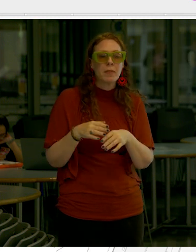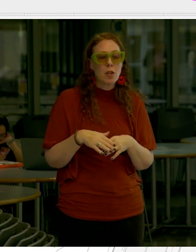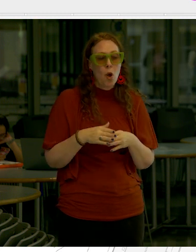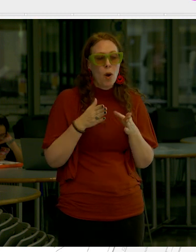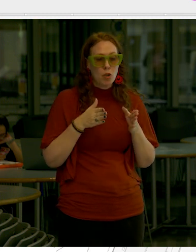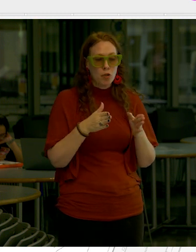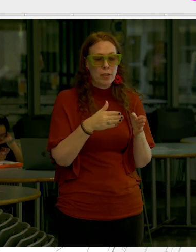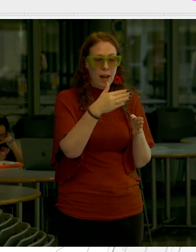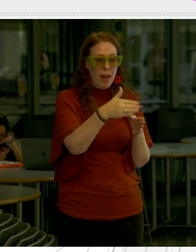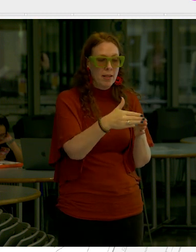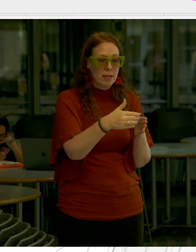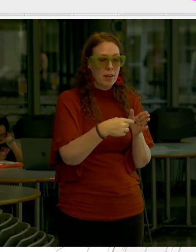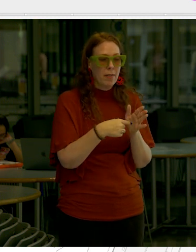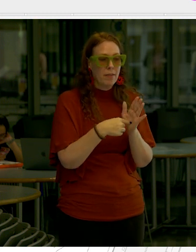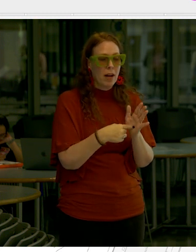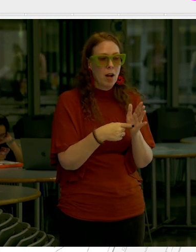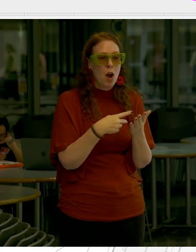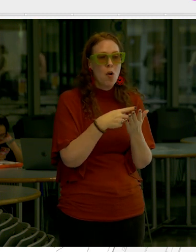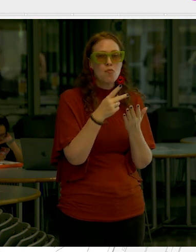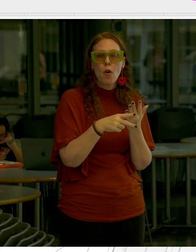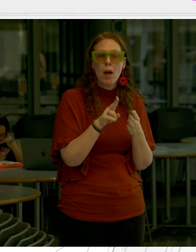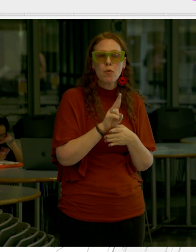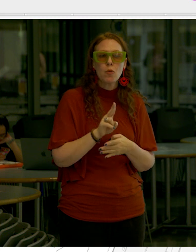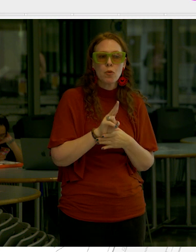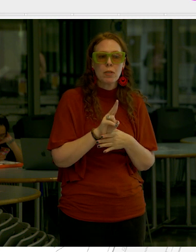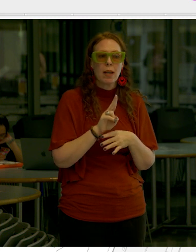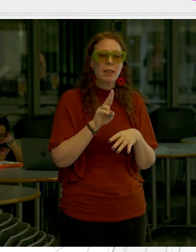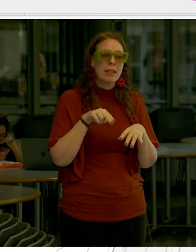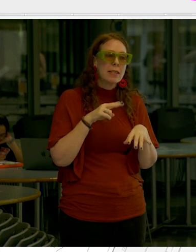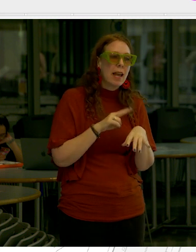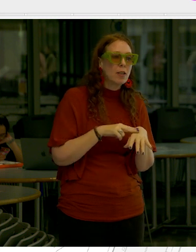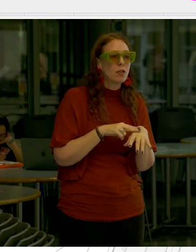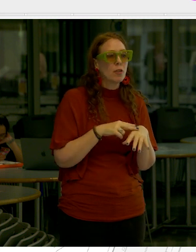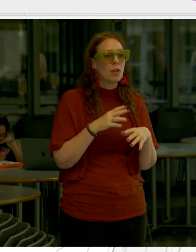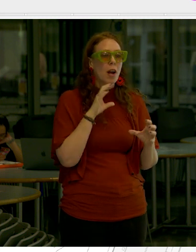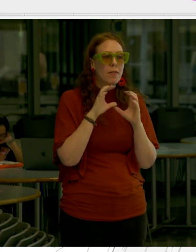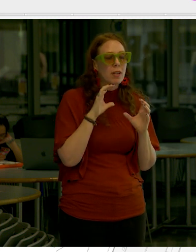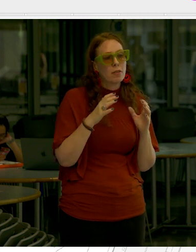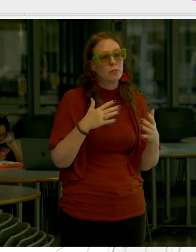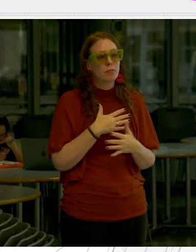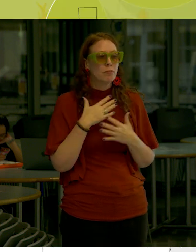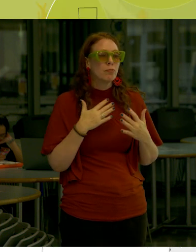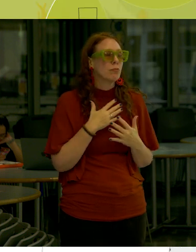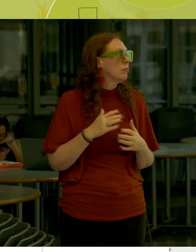street ends we want to reflect sort of a program use nature play conversation room and leisure lawn